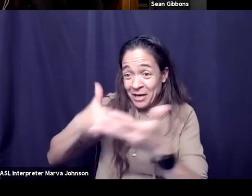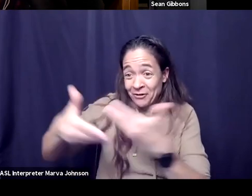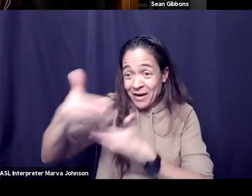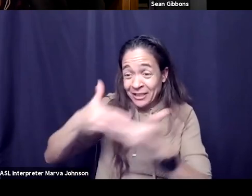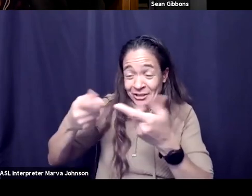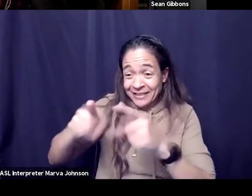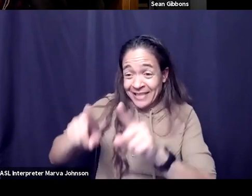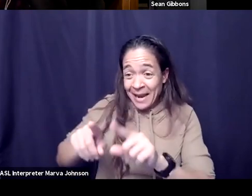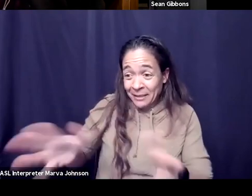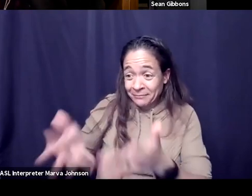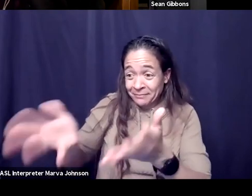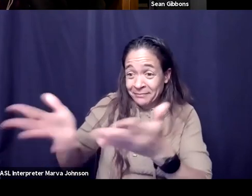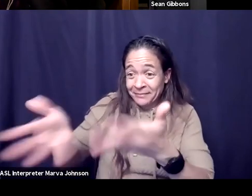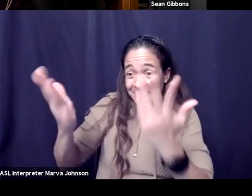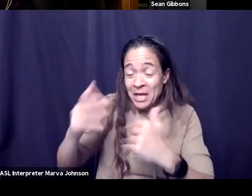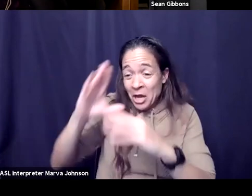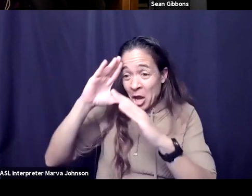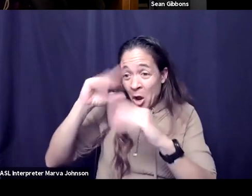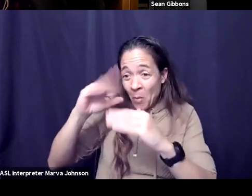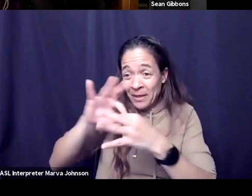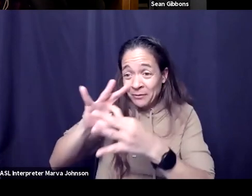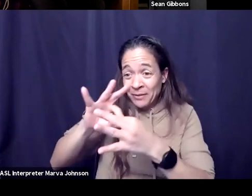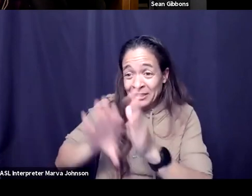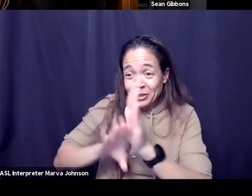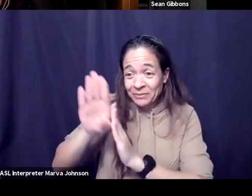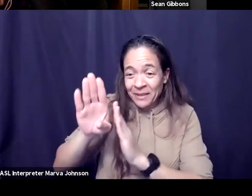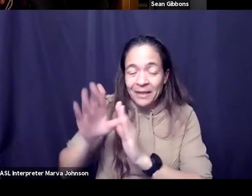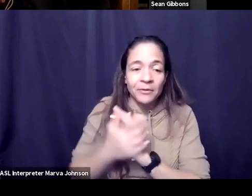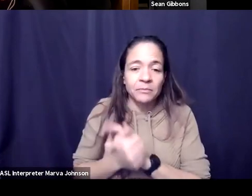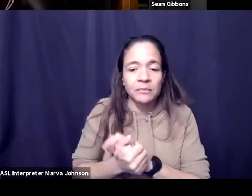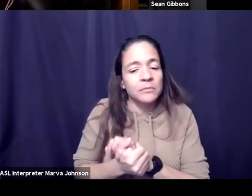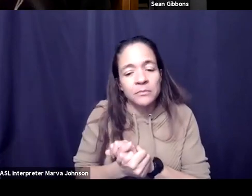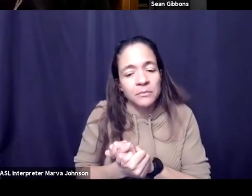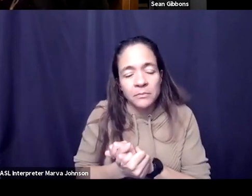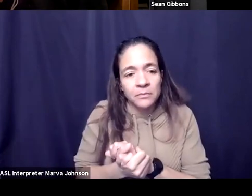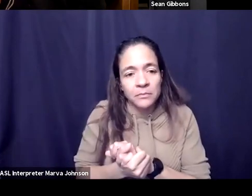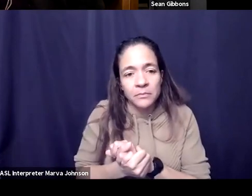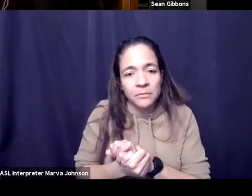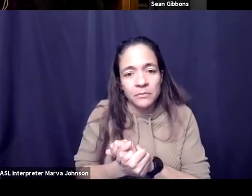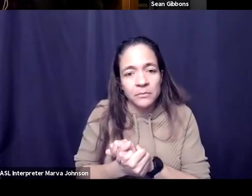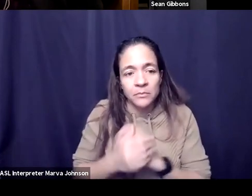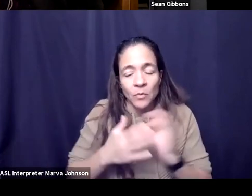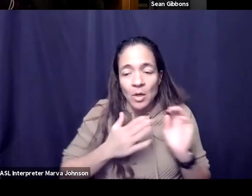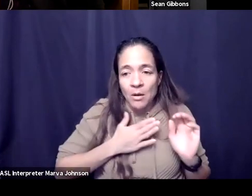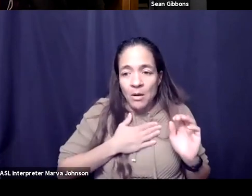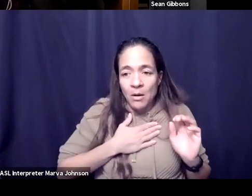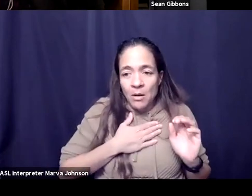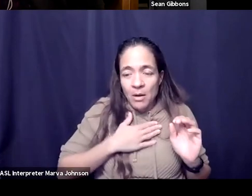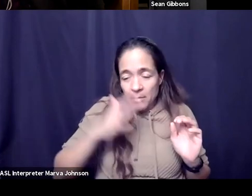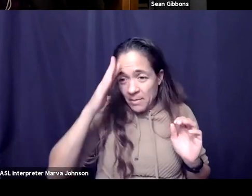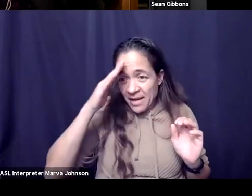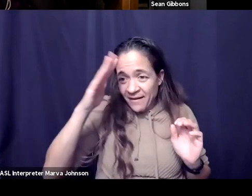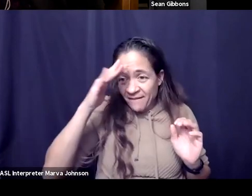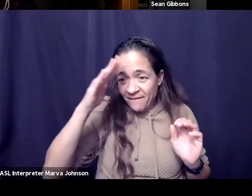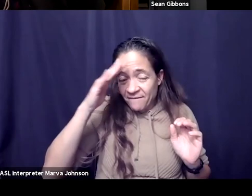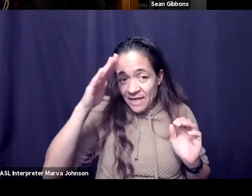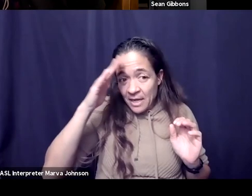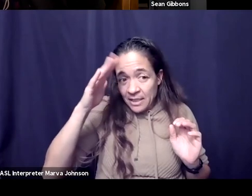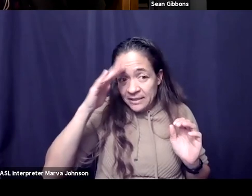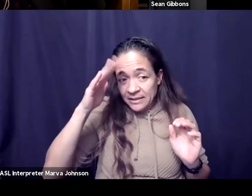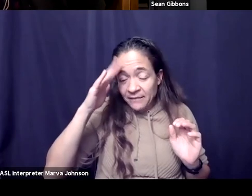hoping that those relationships build and our kind of my philosophy at people and co is